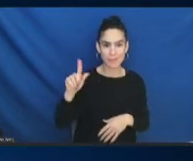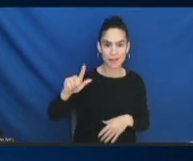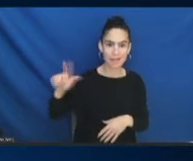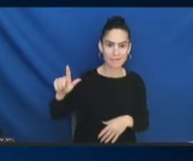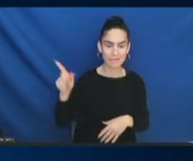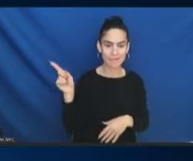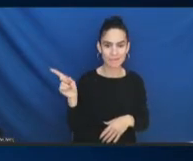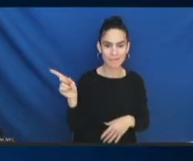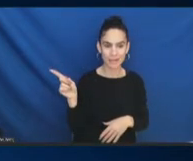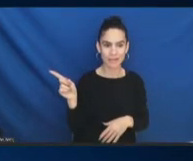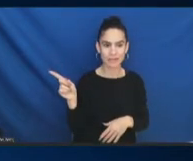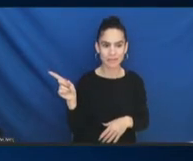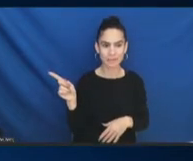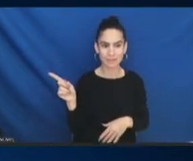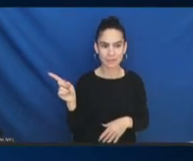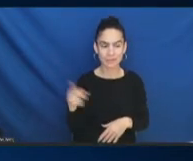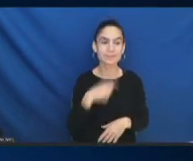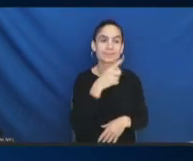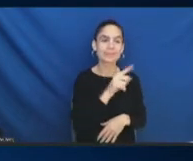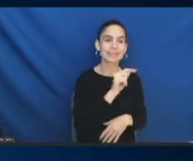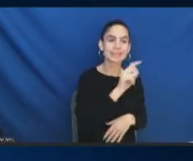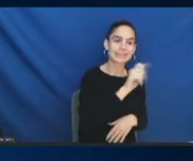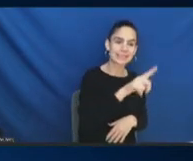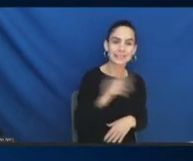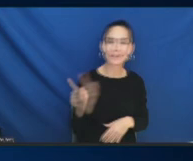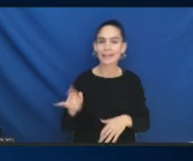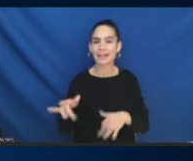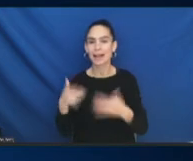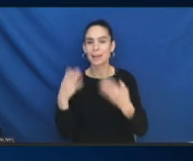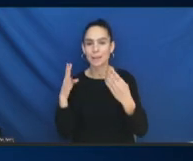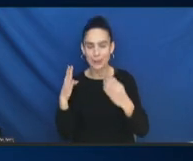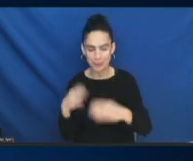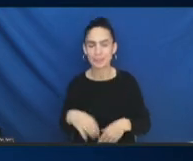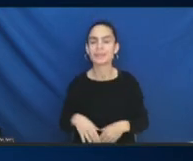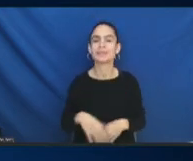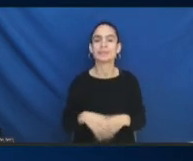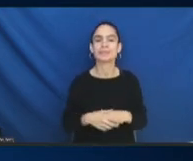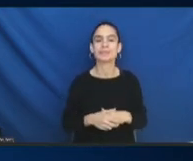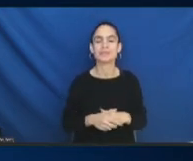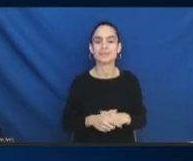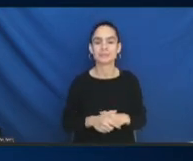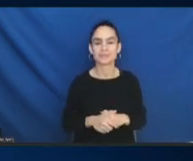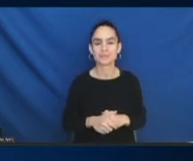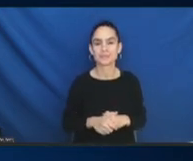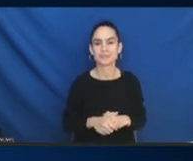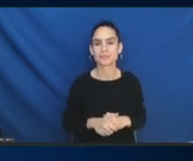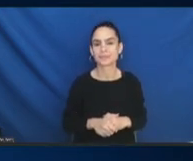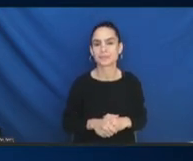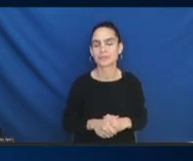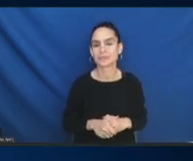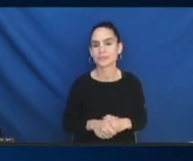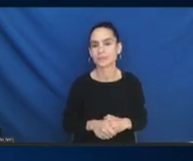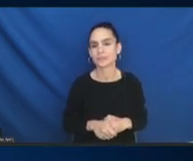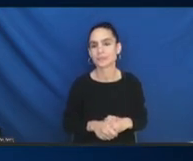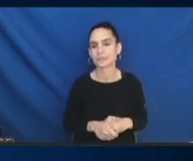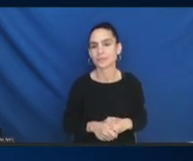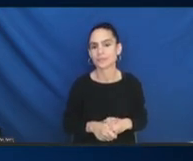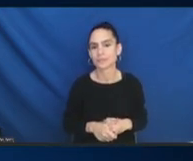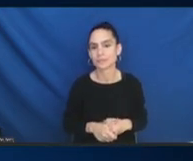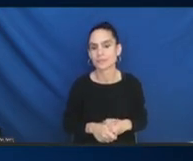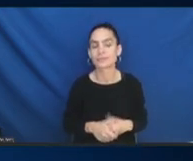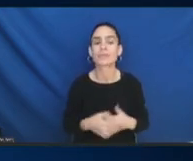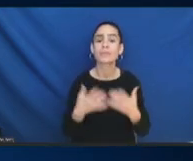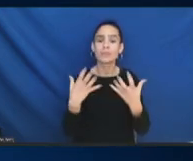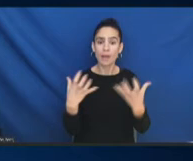that, there's a lot there and we have a lot, we had a lot of requests for more information. Marcella may have some more from